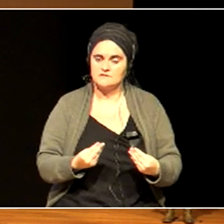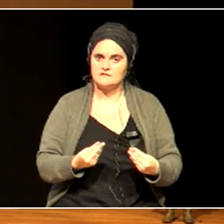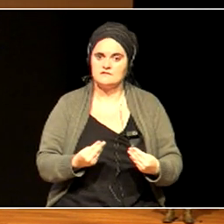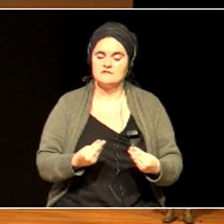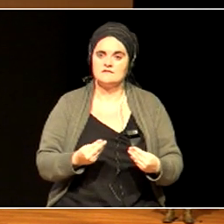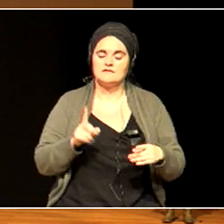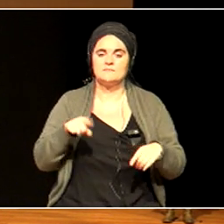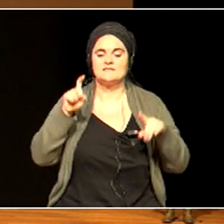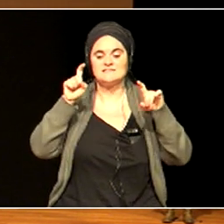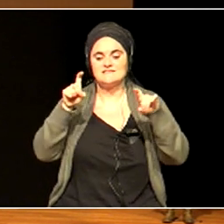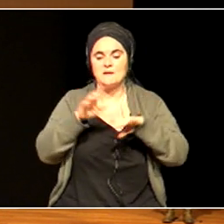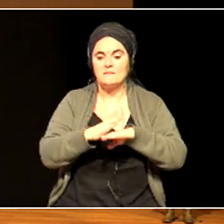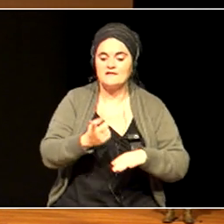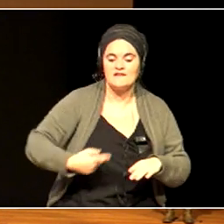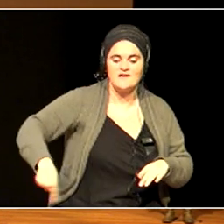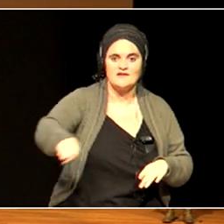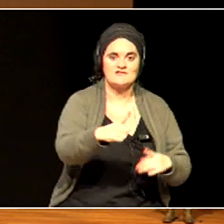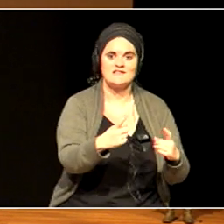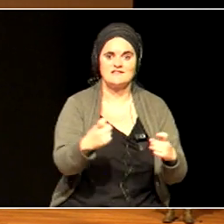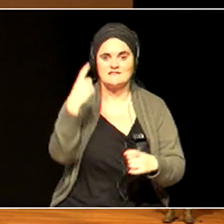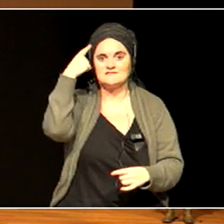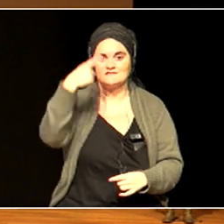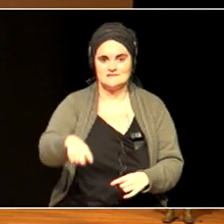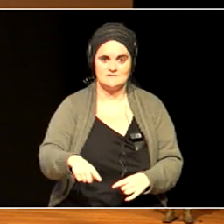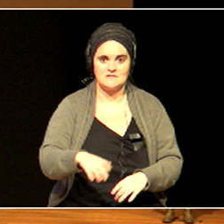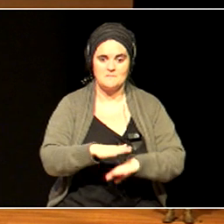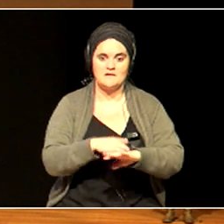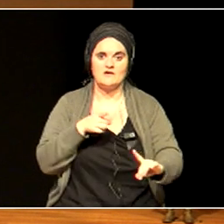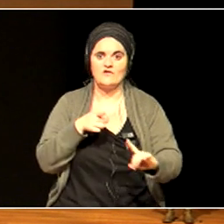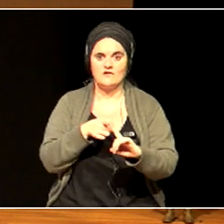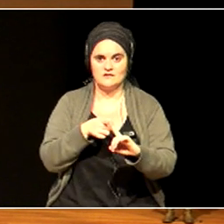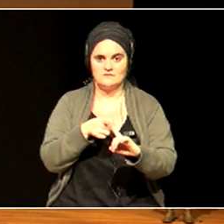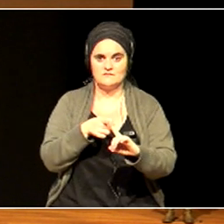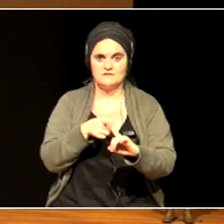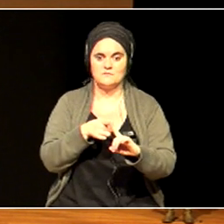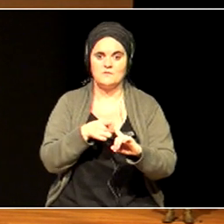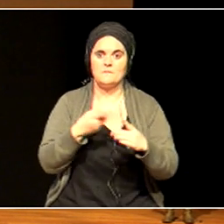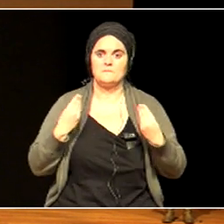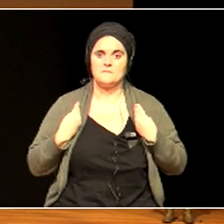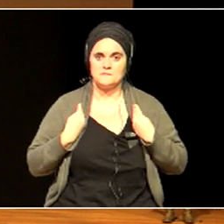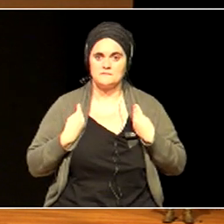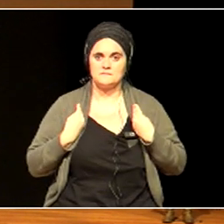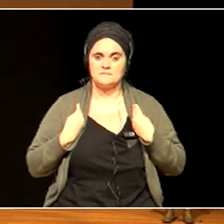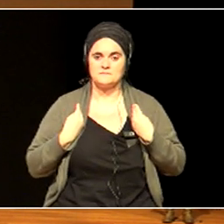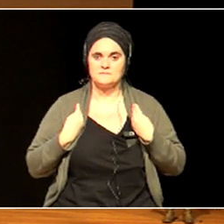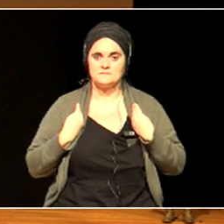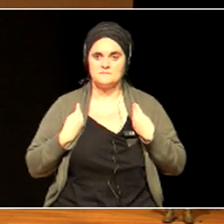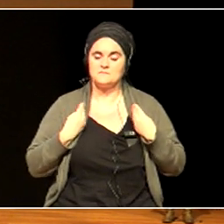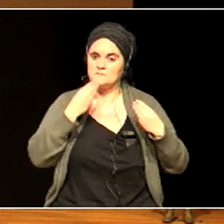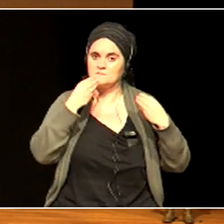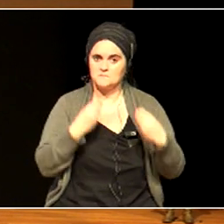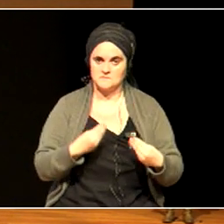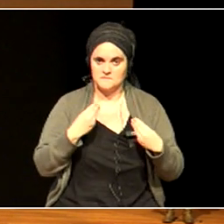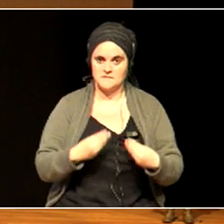know in order to live together well? Or we will say, no, all